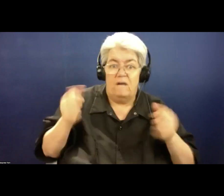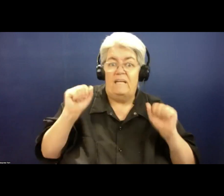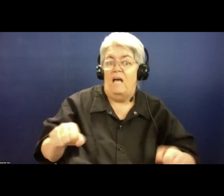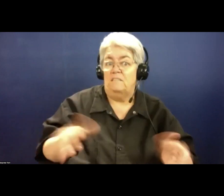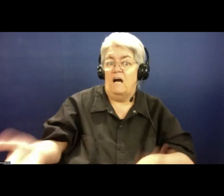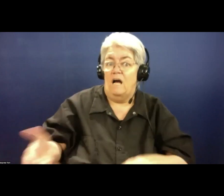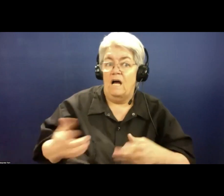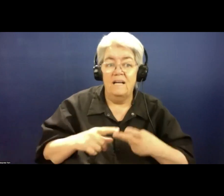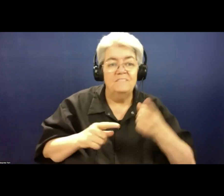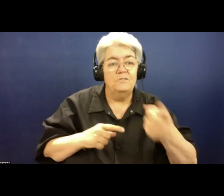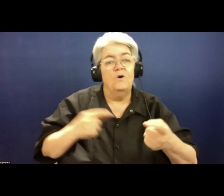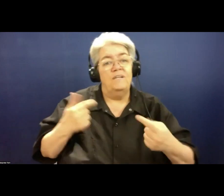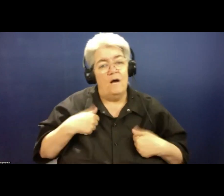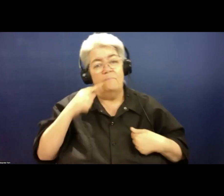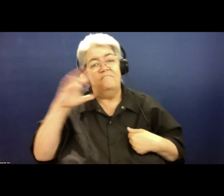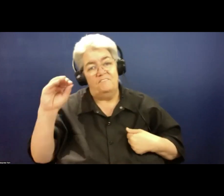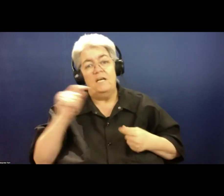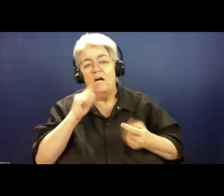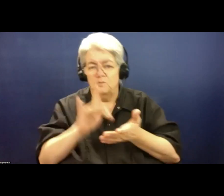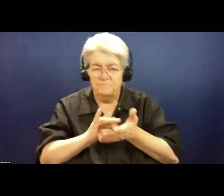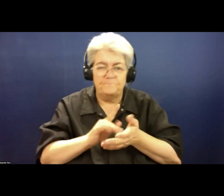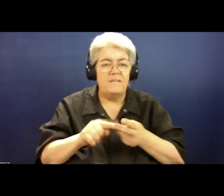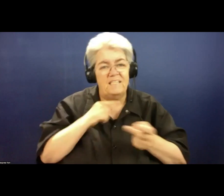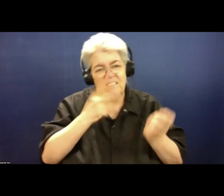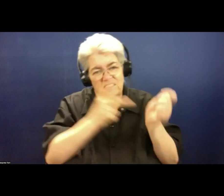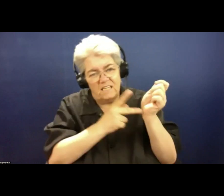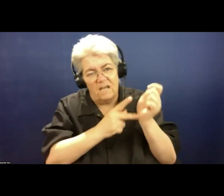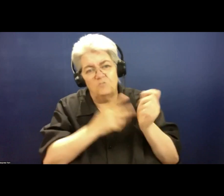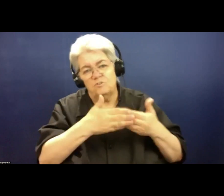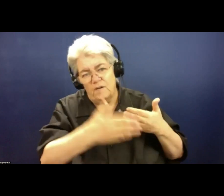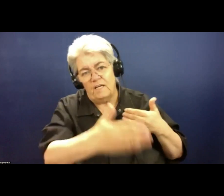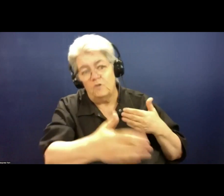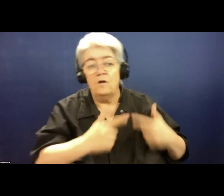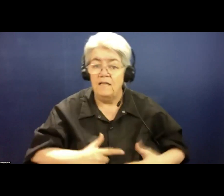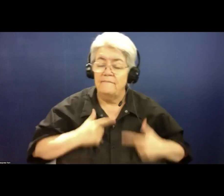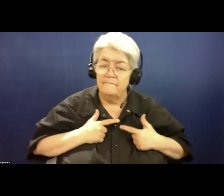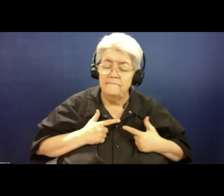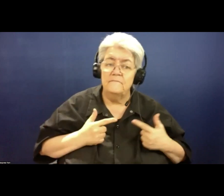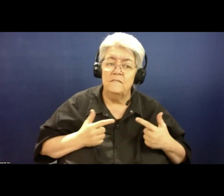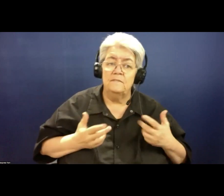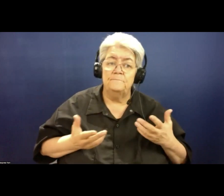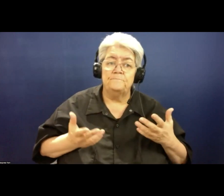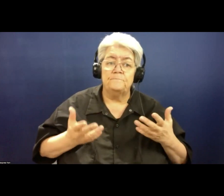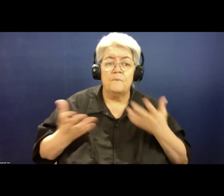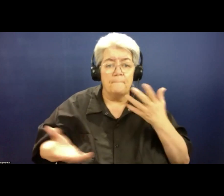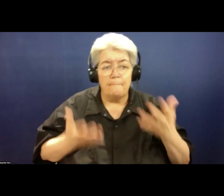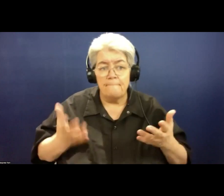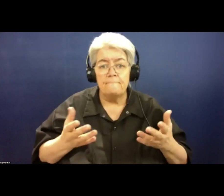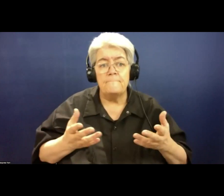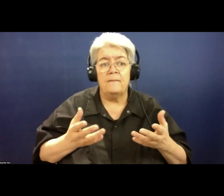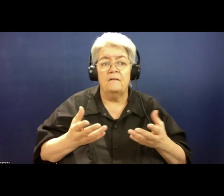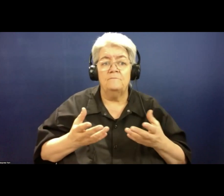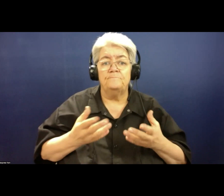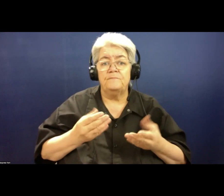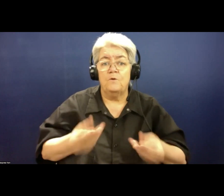I'm medicated. I see my psychiatrist regularly. I try and live a life that ensures my own